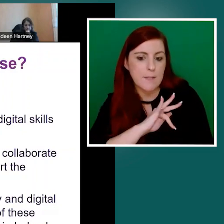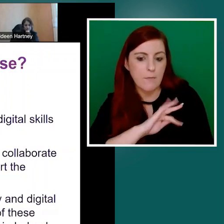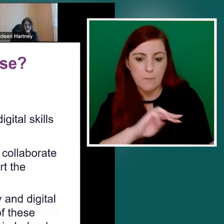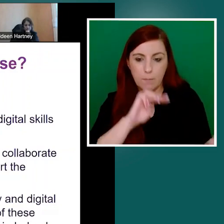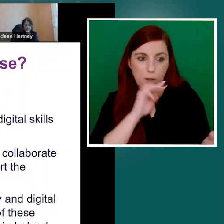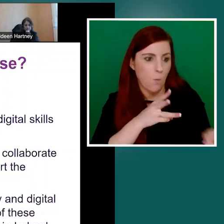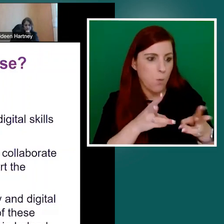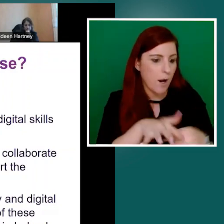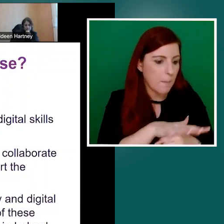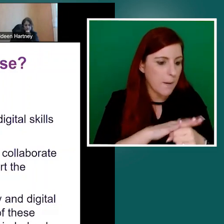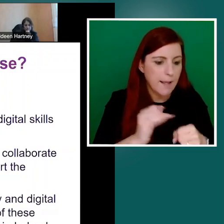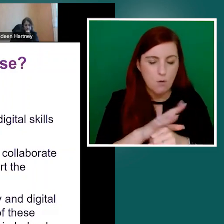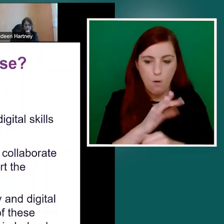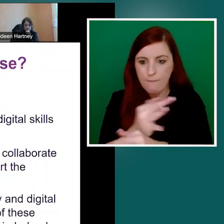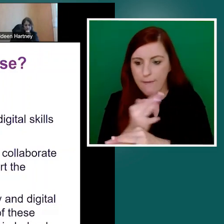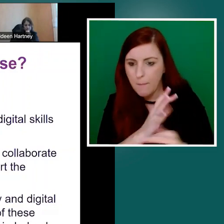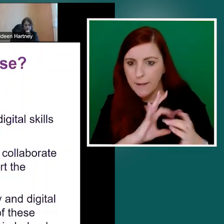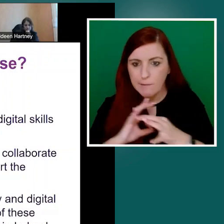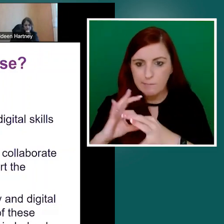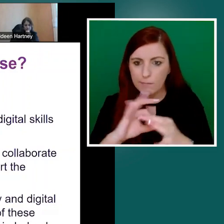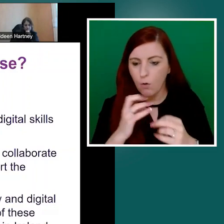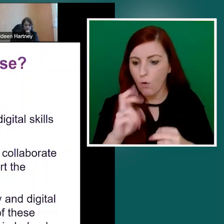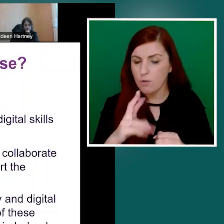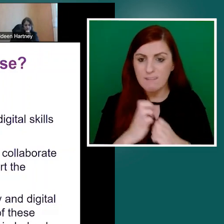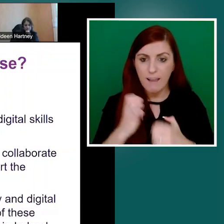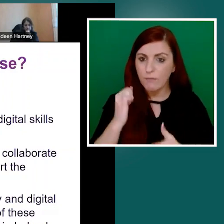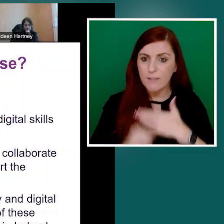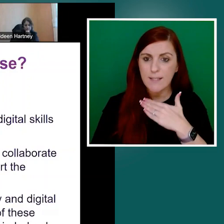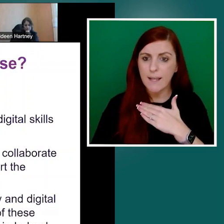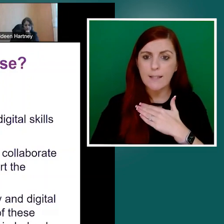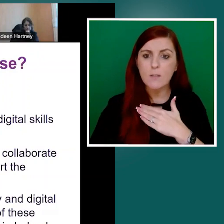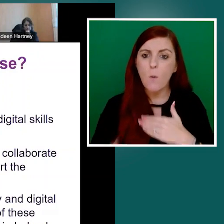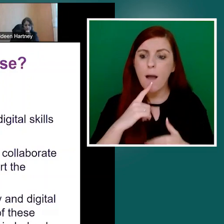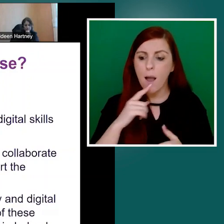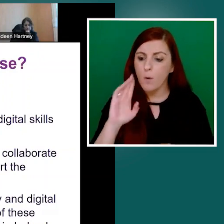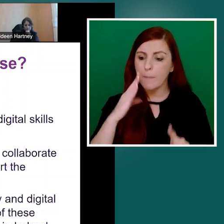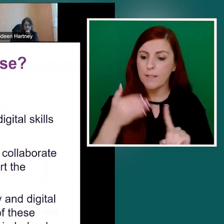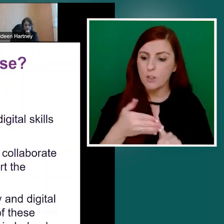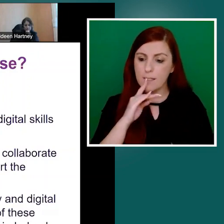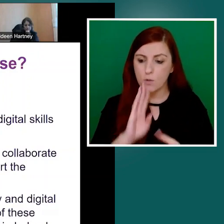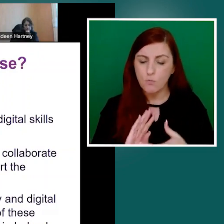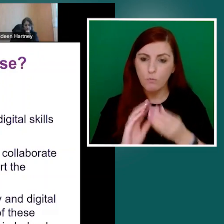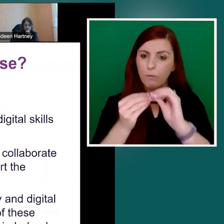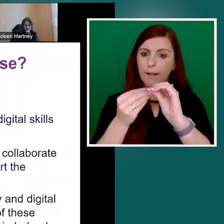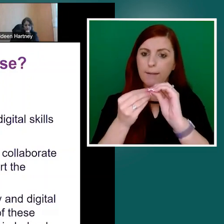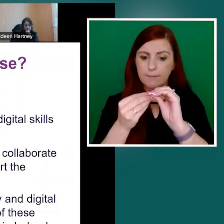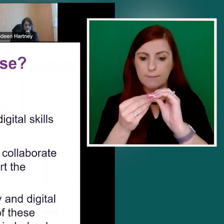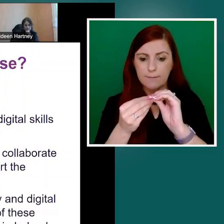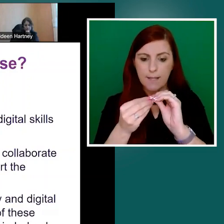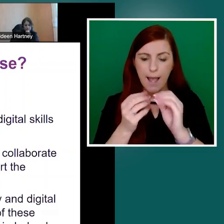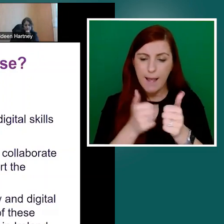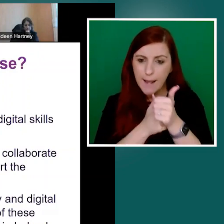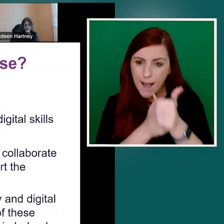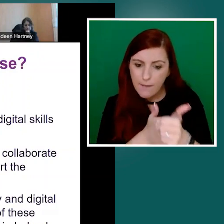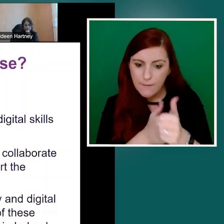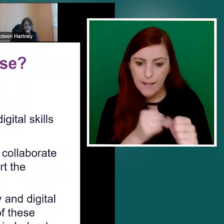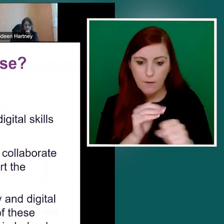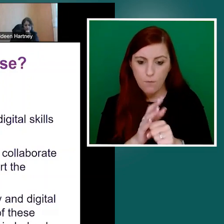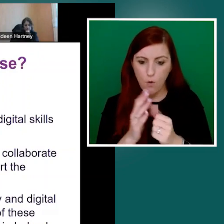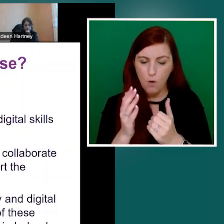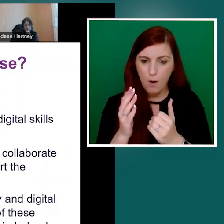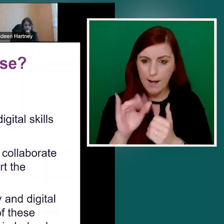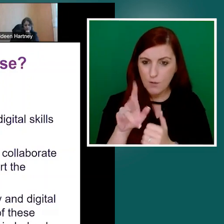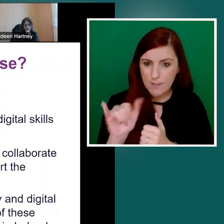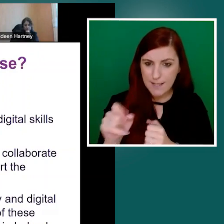or family or just every day. So our mission is to create and to advocate for literacy as a human right,